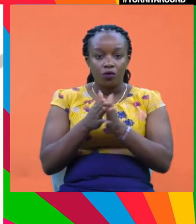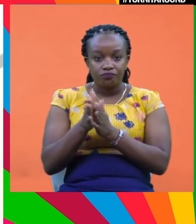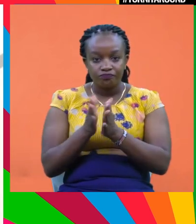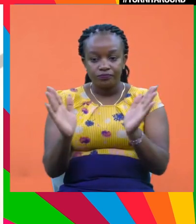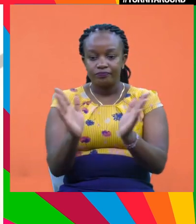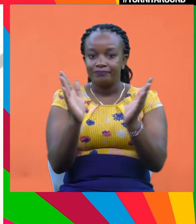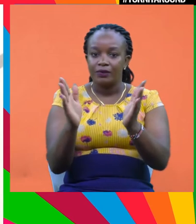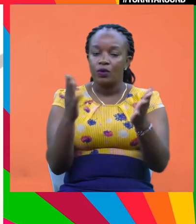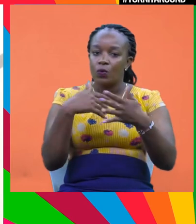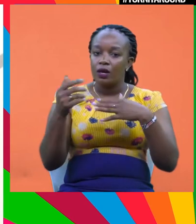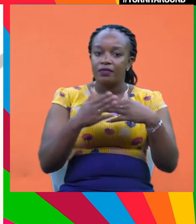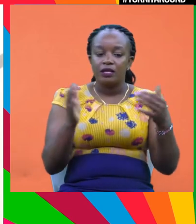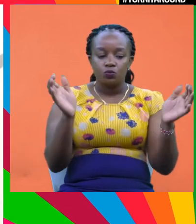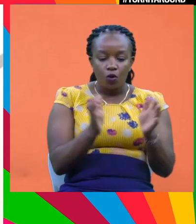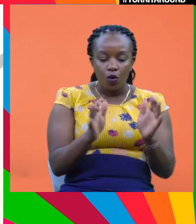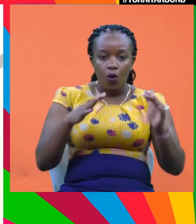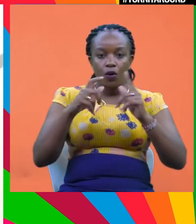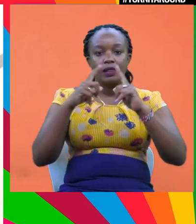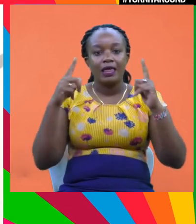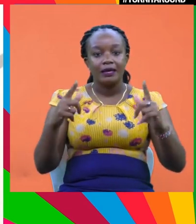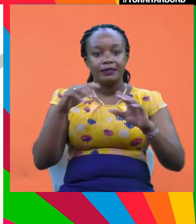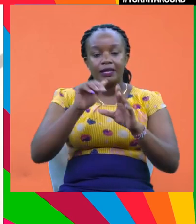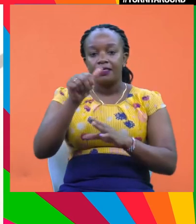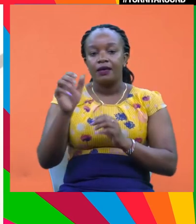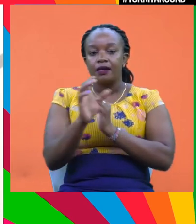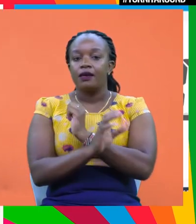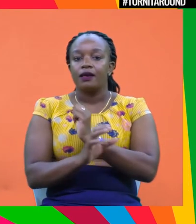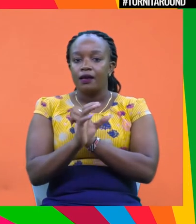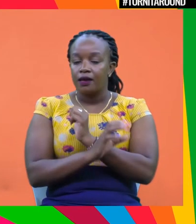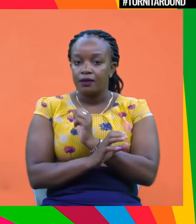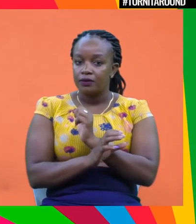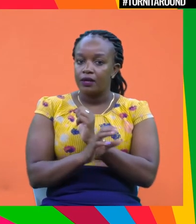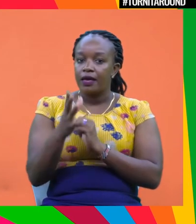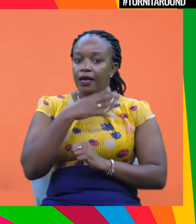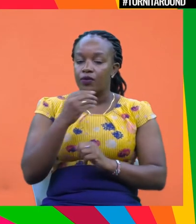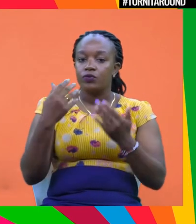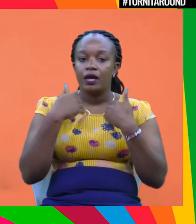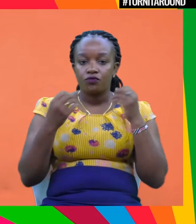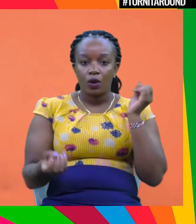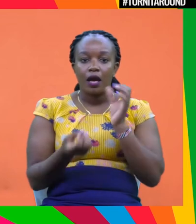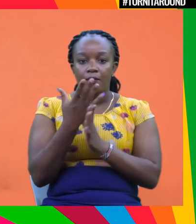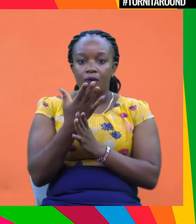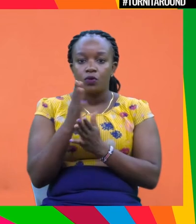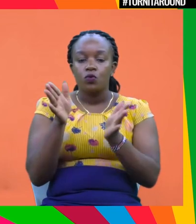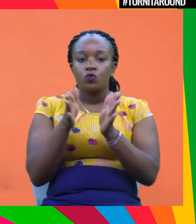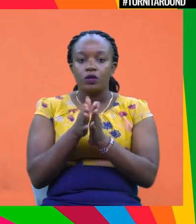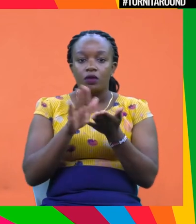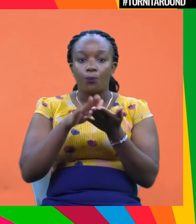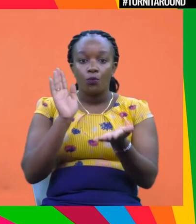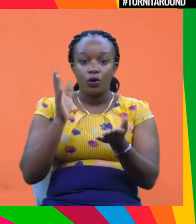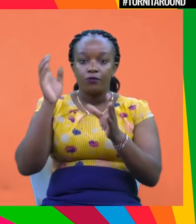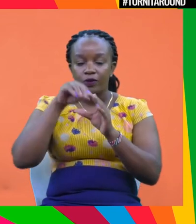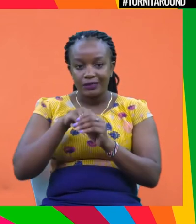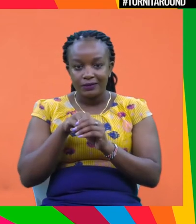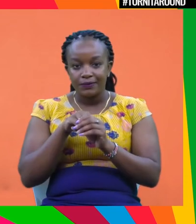they be small or large or even other entities, even countries, making promises and not sticking with them. So we have to come up with more incentives